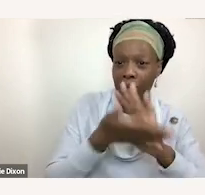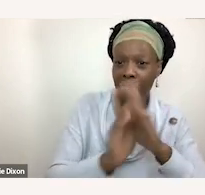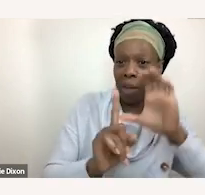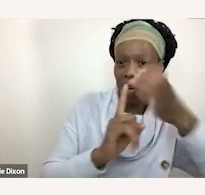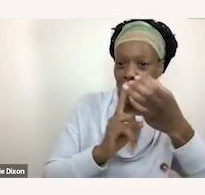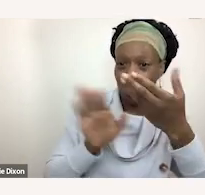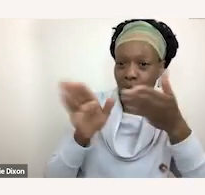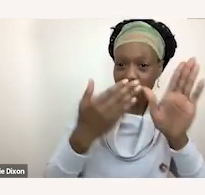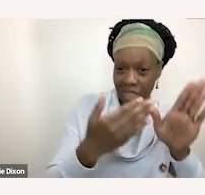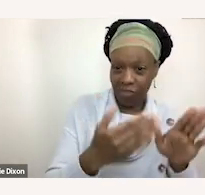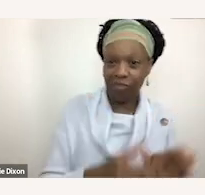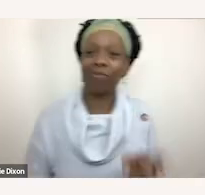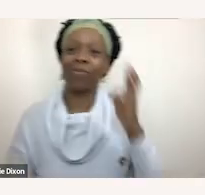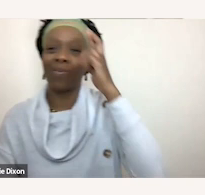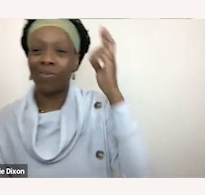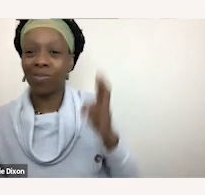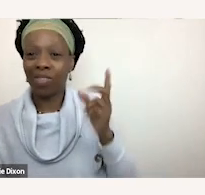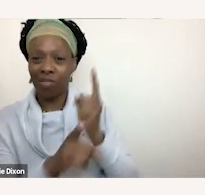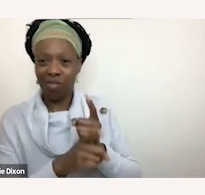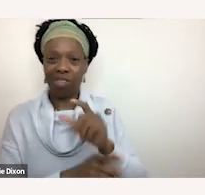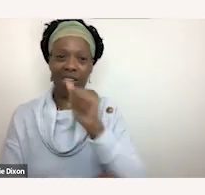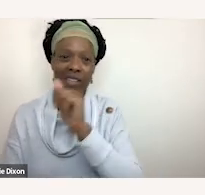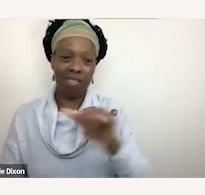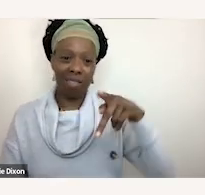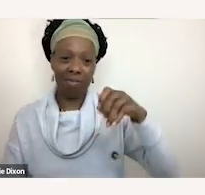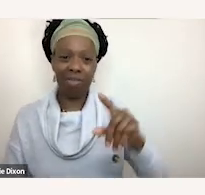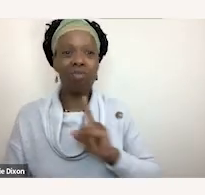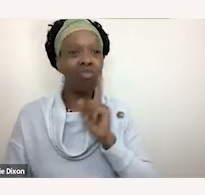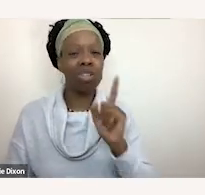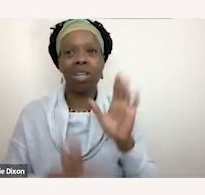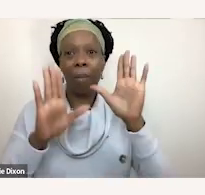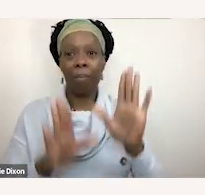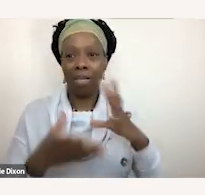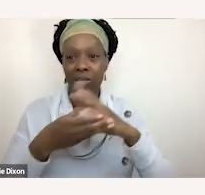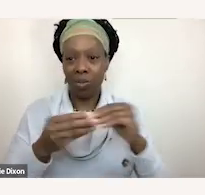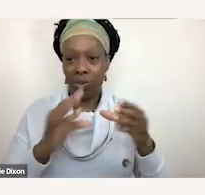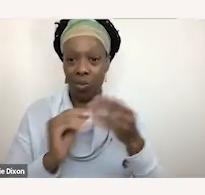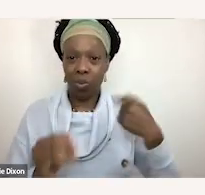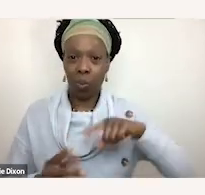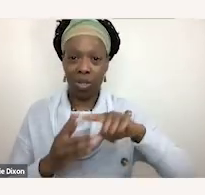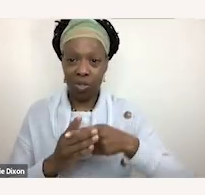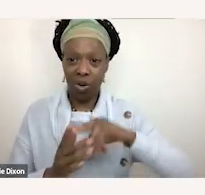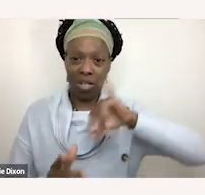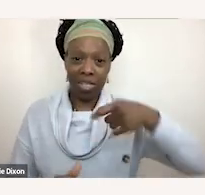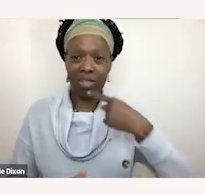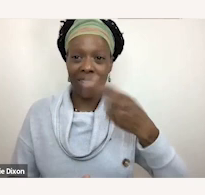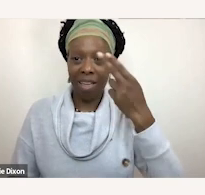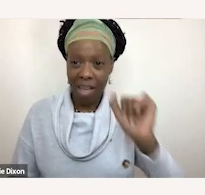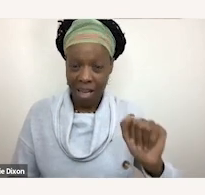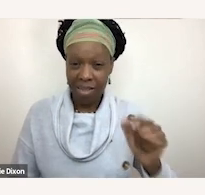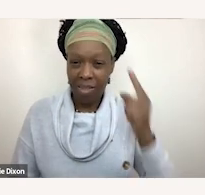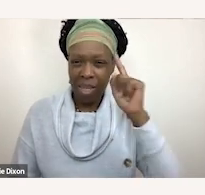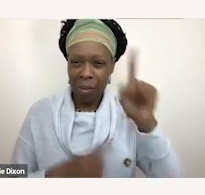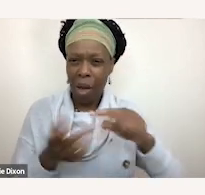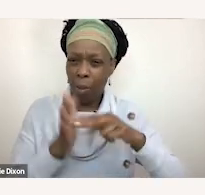yeah so you know really alipond such a phenomenal story so we started um just say hi so when we think about what just say hi